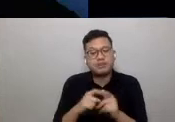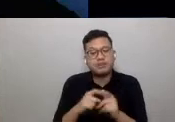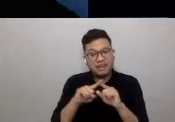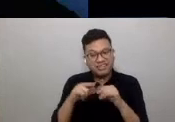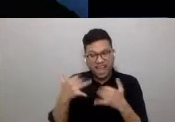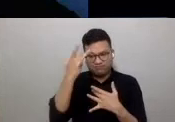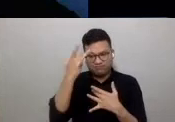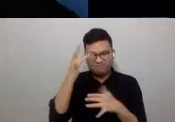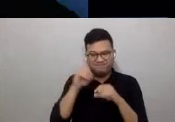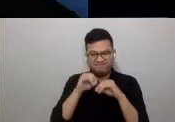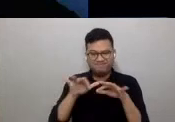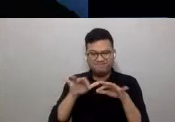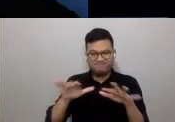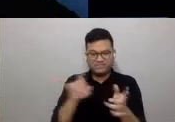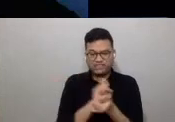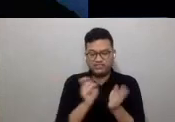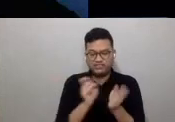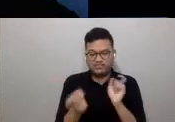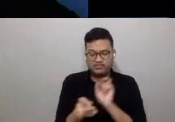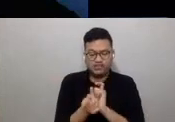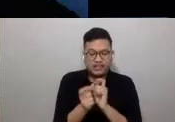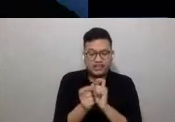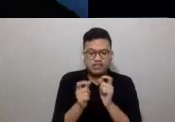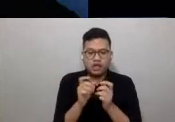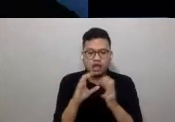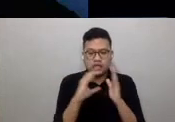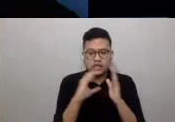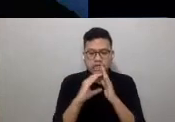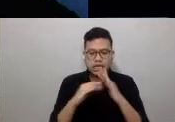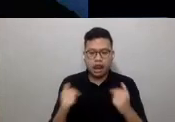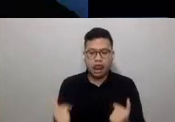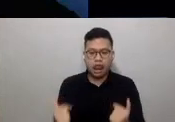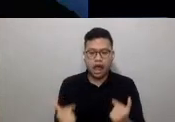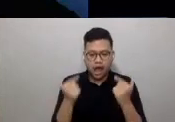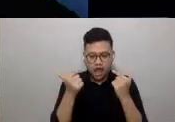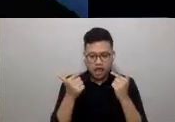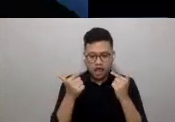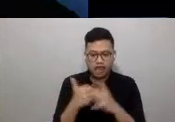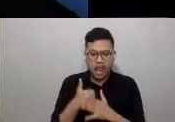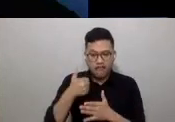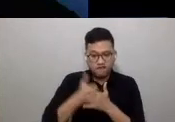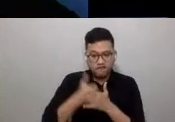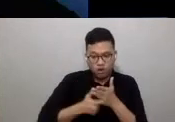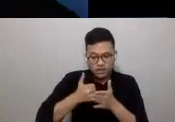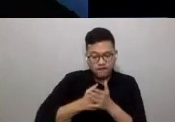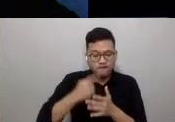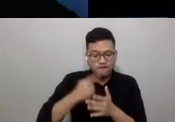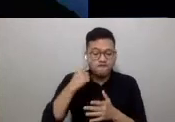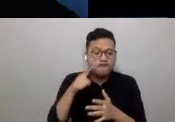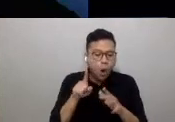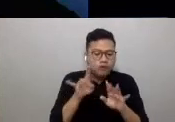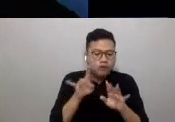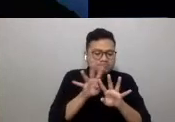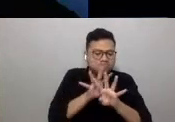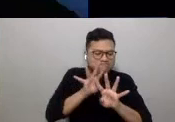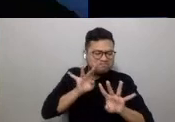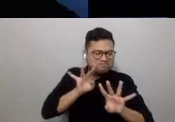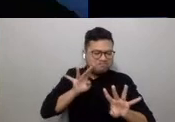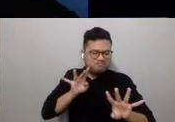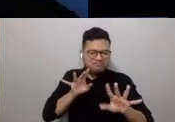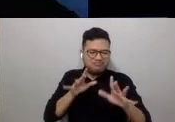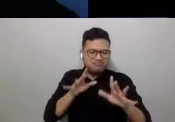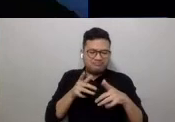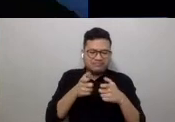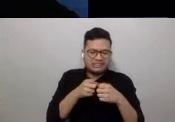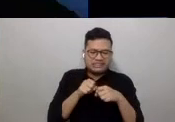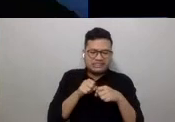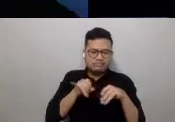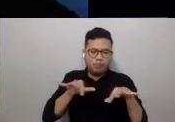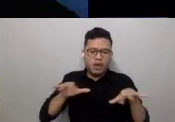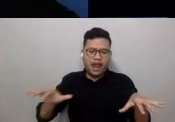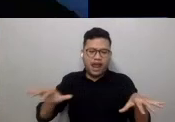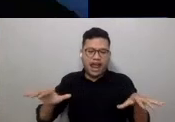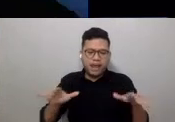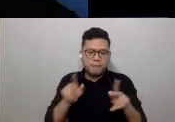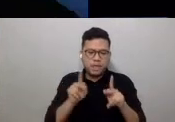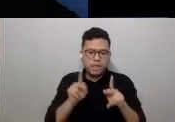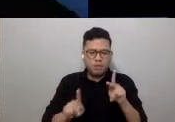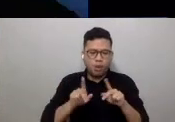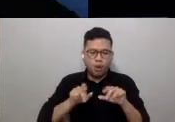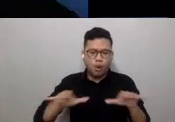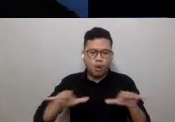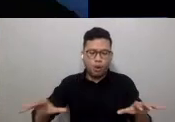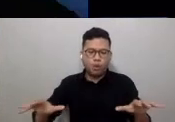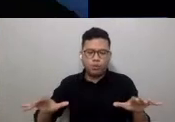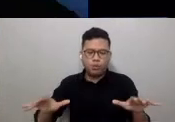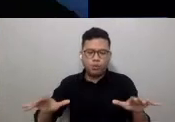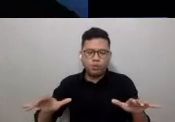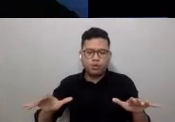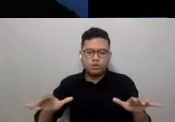urban life and the recent advocacy for de-densification and de-centralisation challenges the